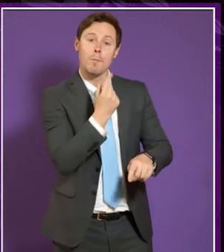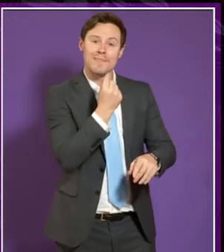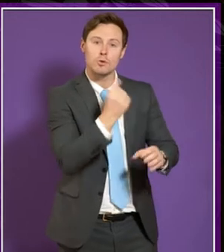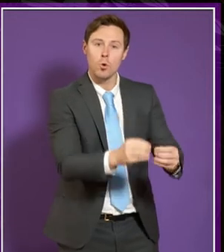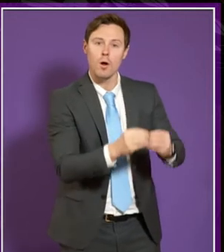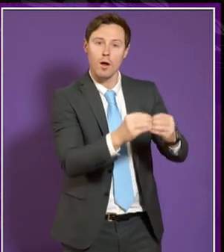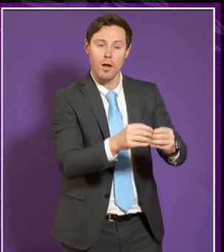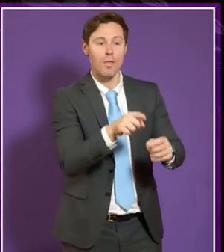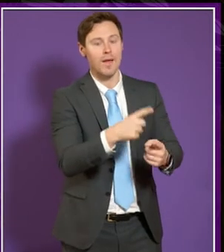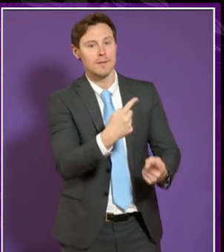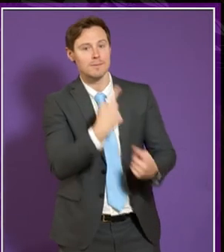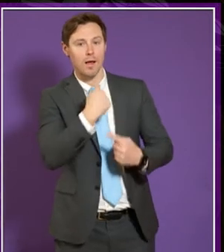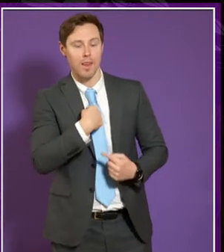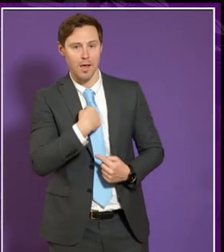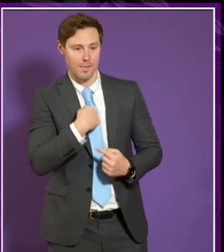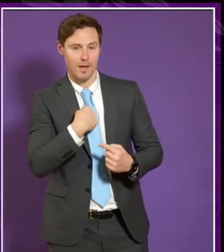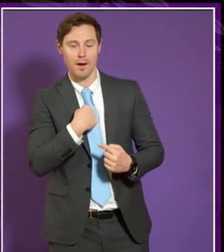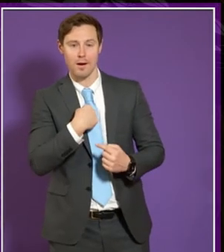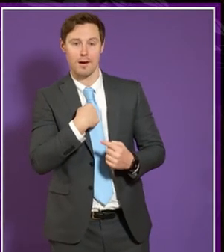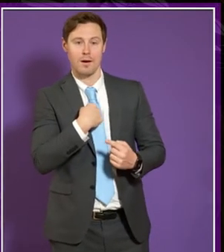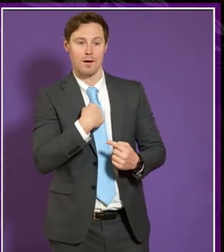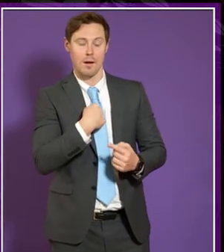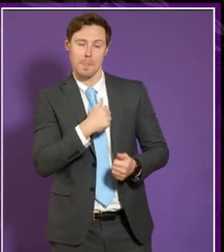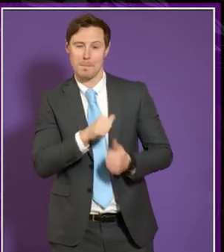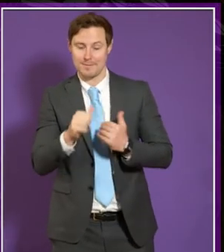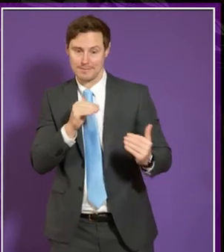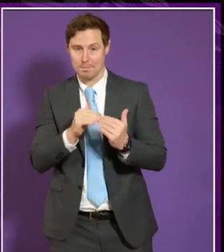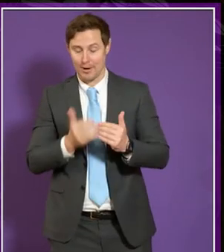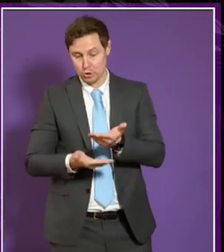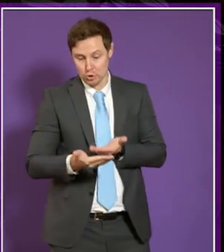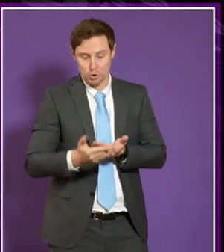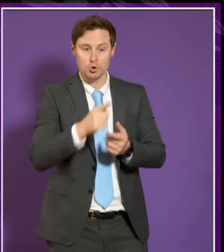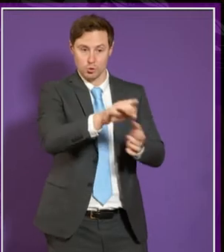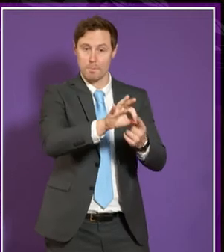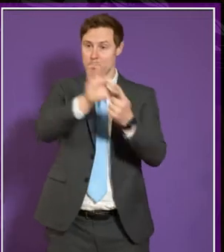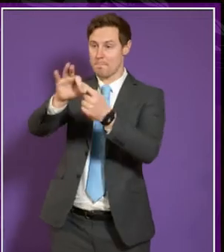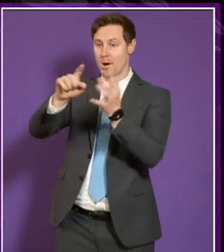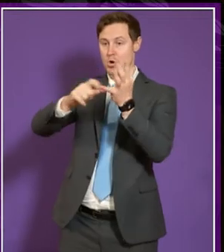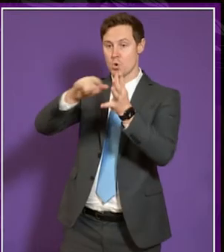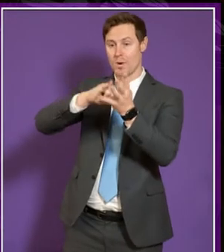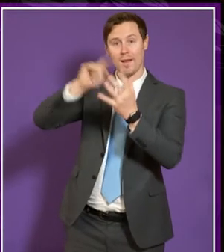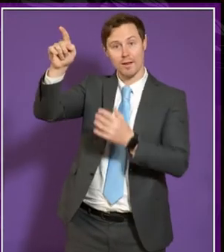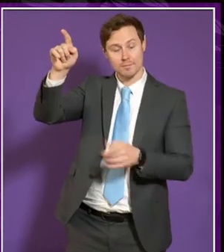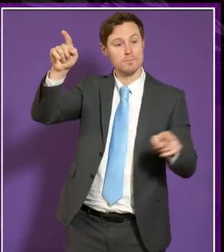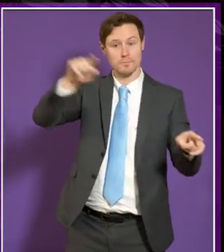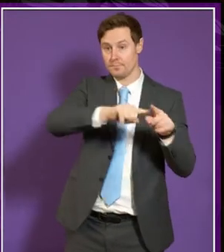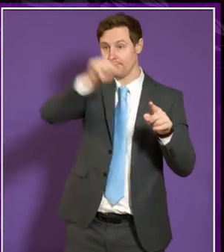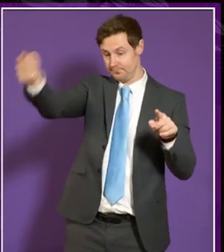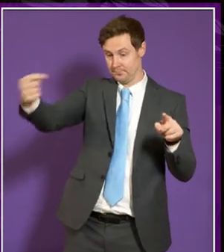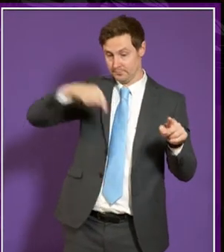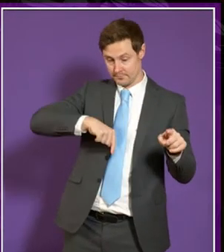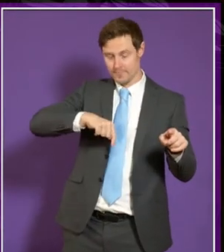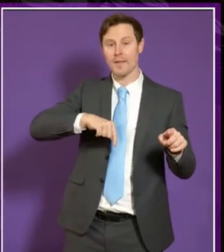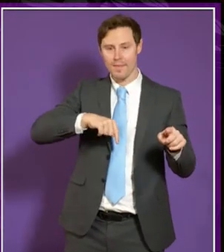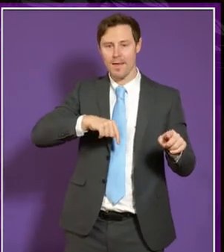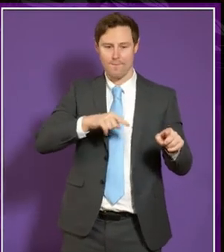declare and answer the questions as best they can in the ucas application and as honestly as they as they can so we can then